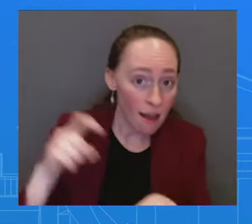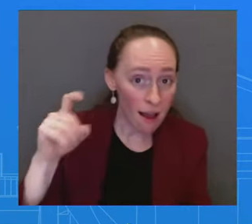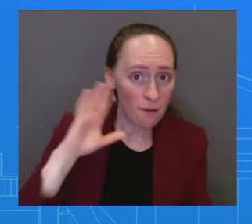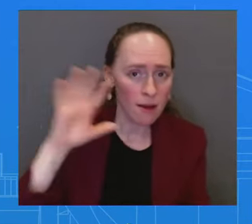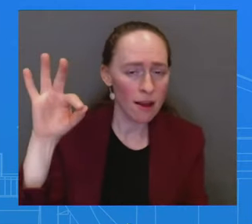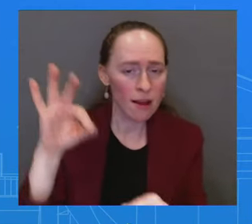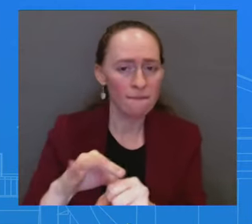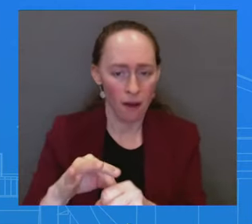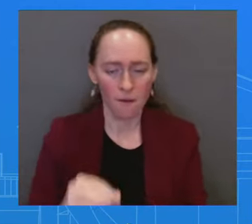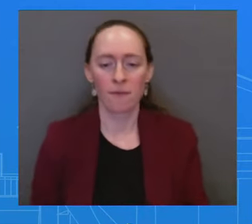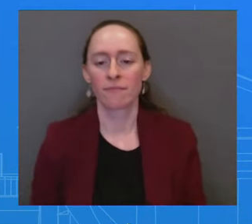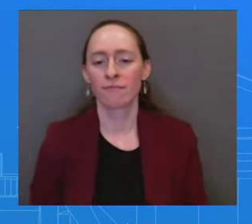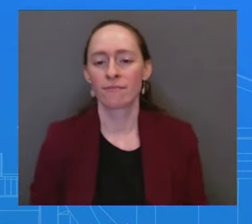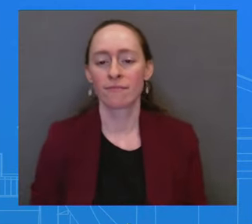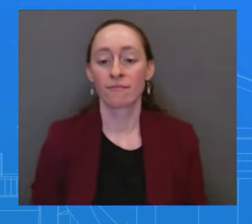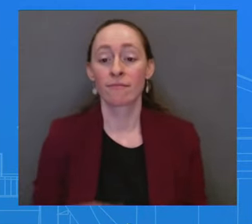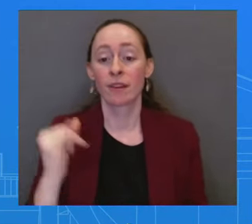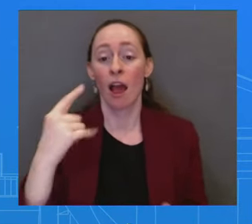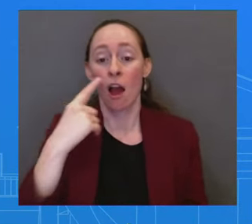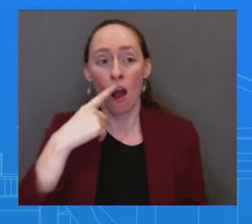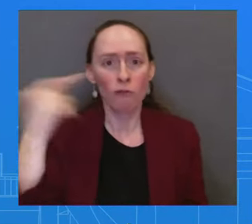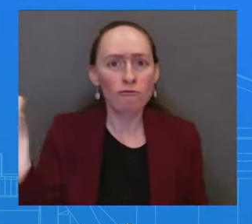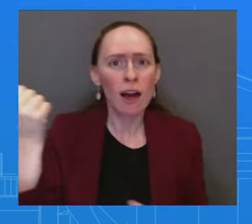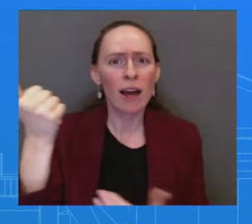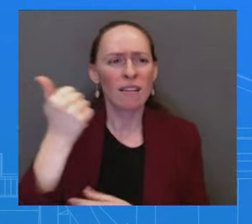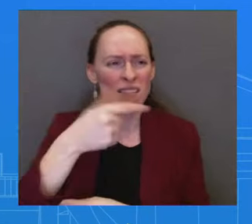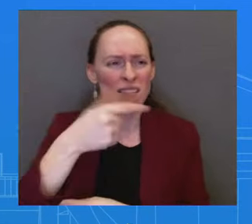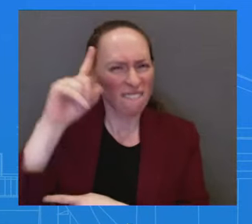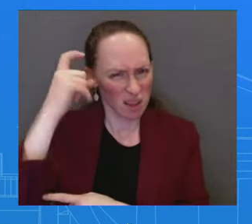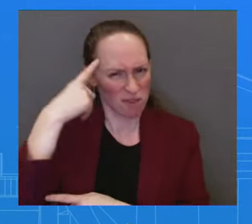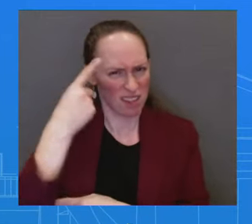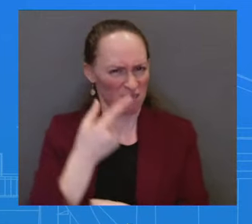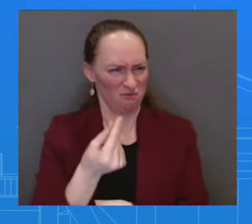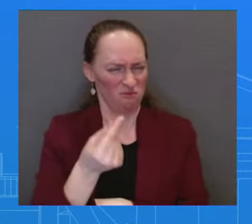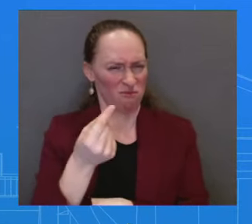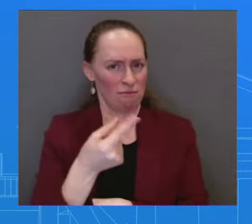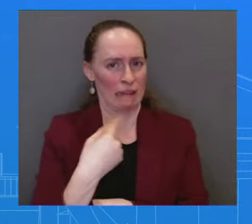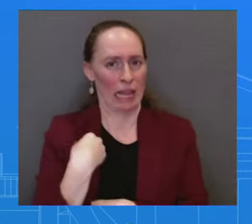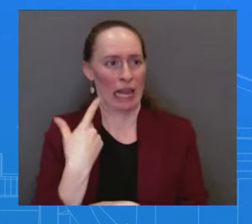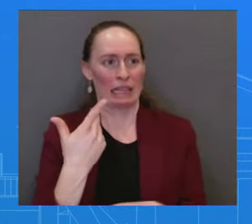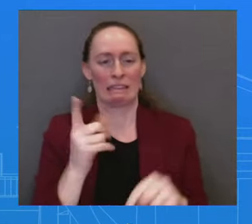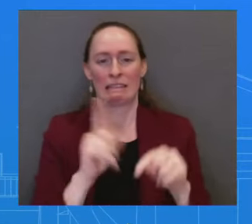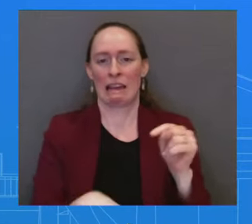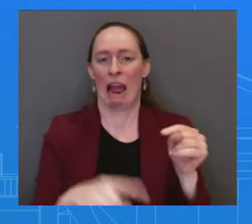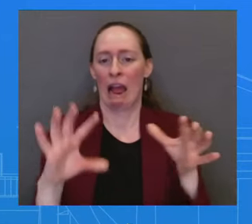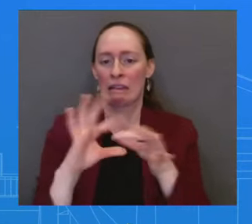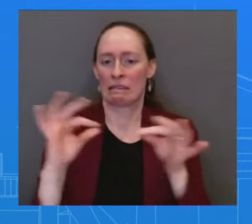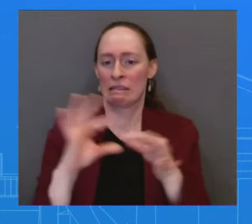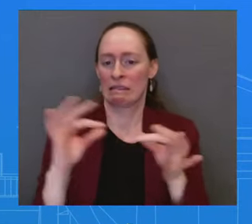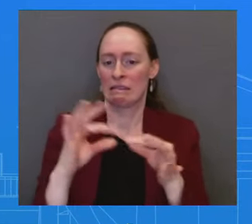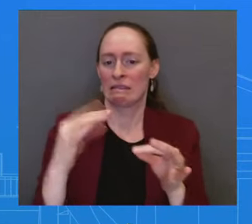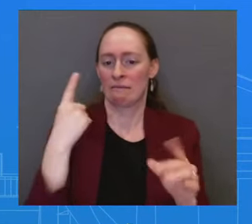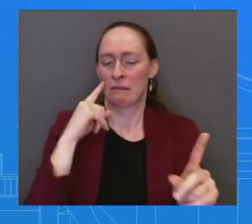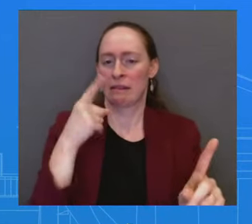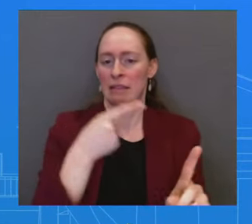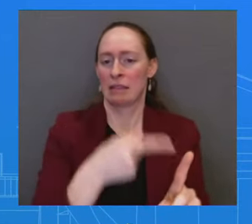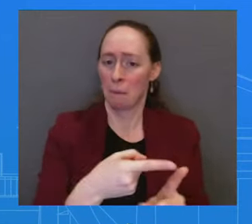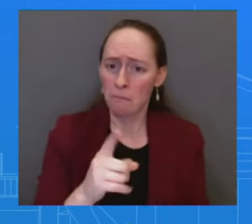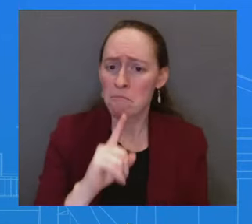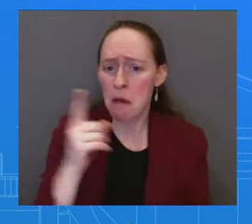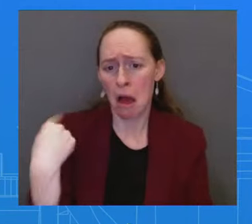or about to do. They have indicated in the past that they certainly won't be the holdup here, that they won't be the last to